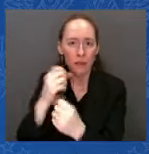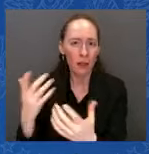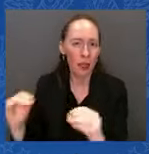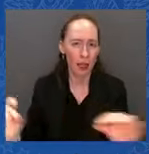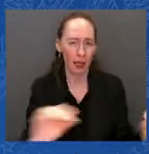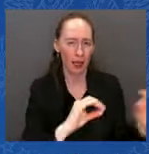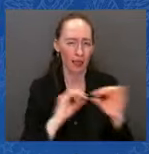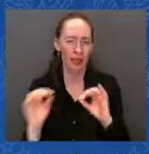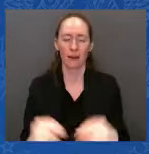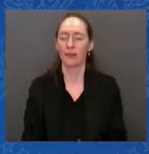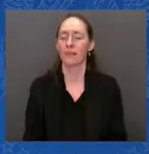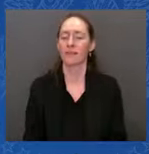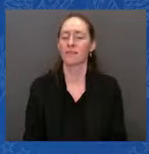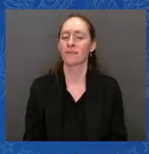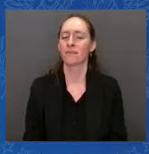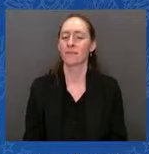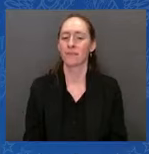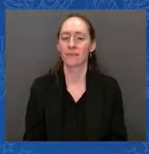next chief of staff?